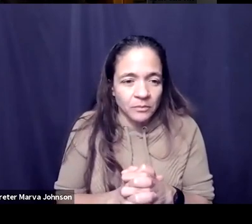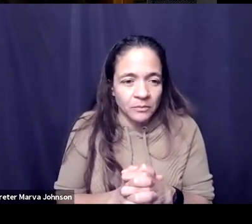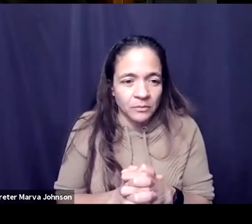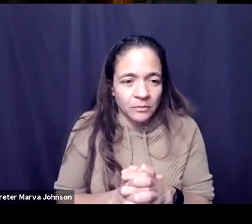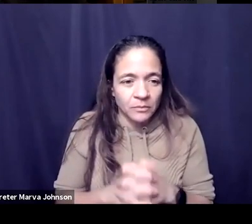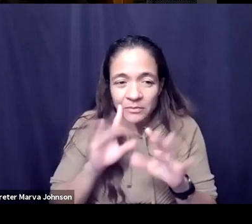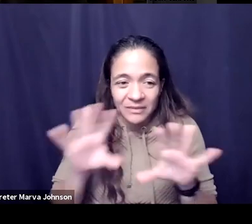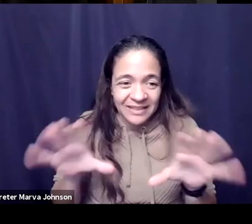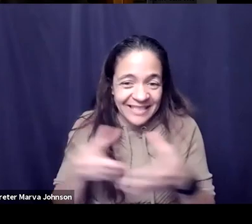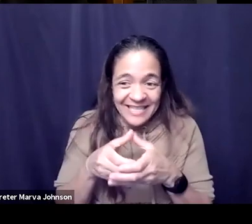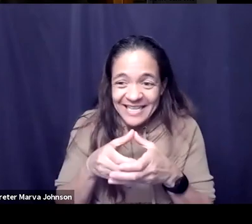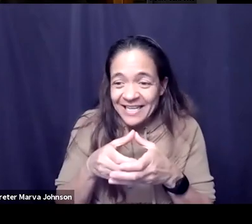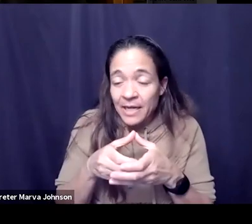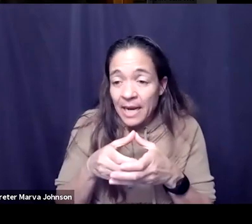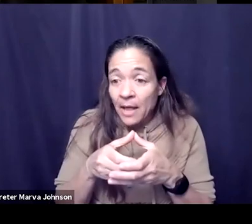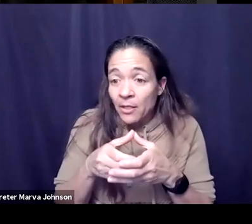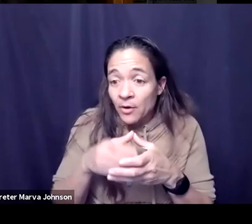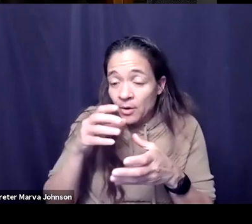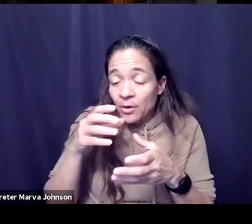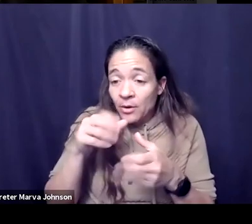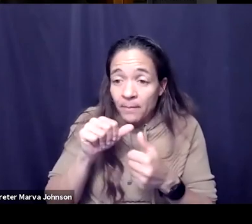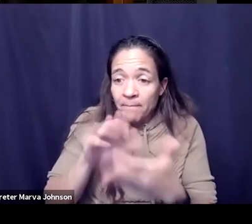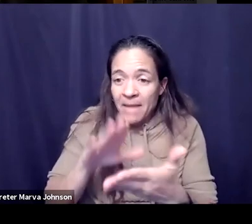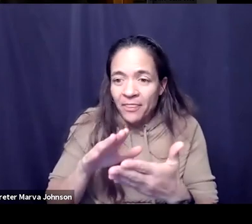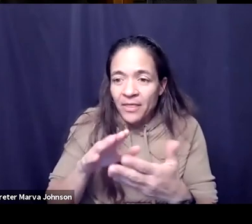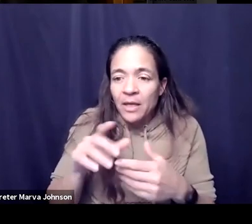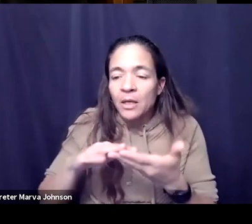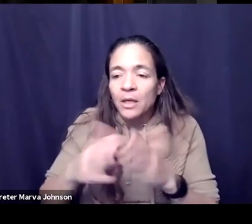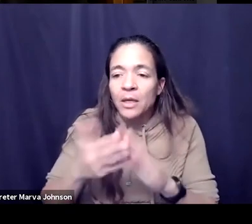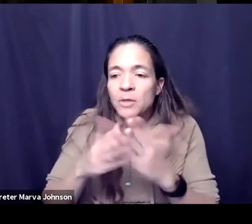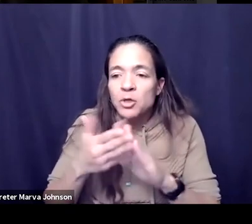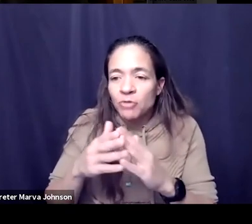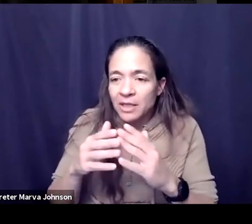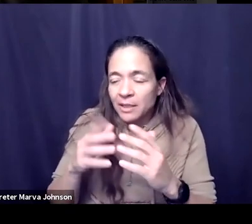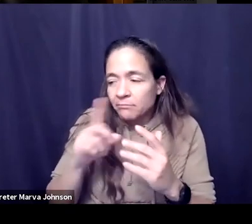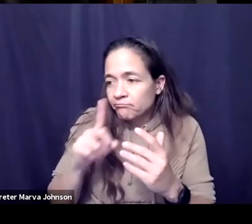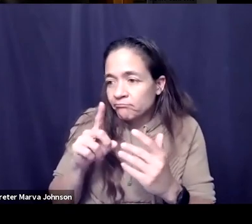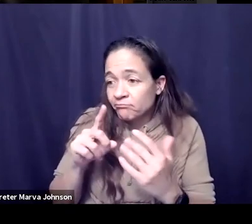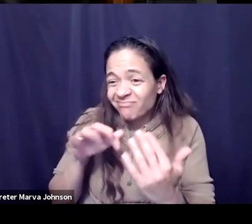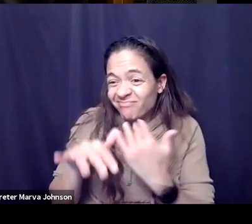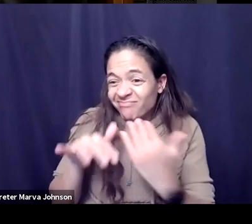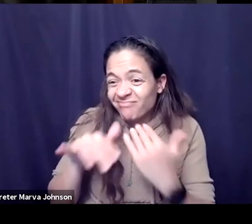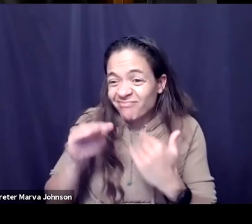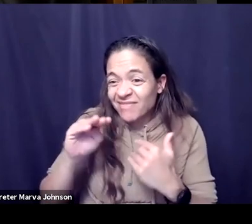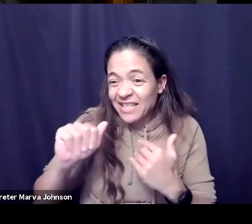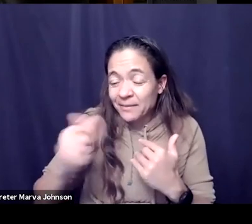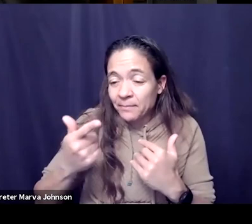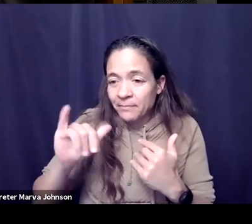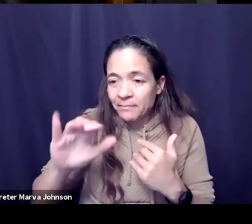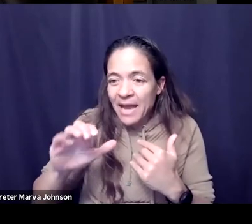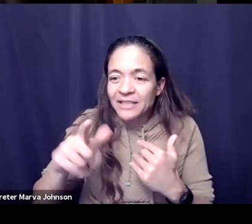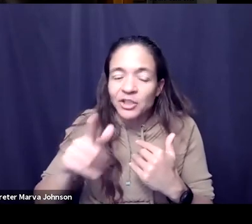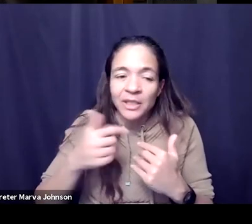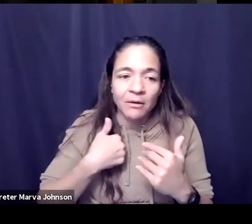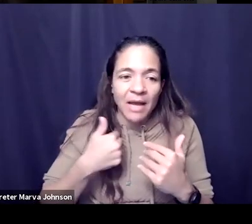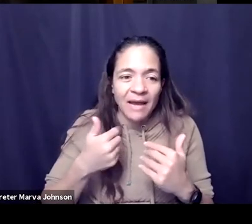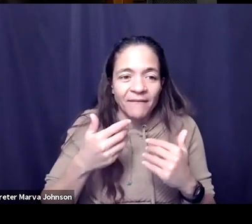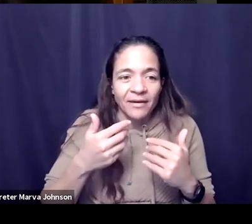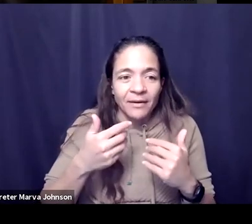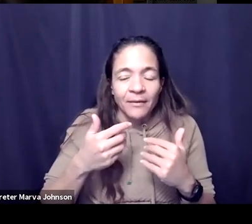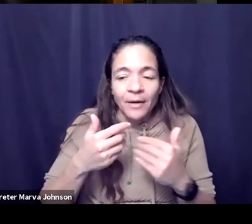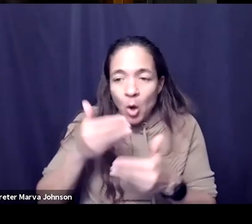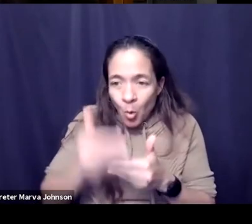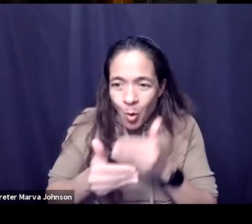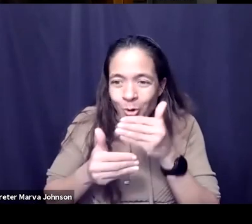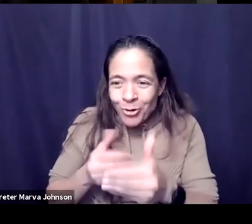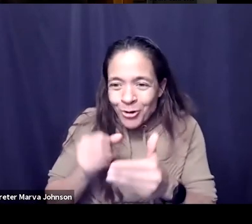believes that you know communities feel magical they don't come together by magic and there's actually an order of operations to start a